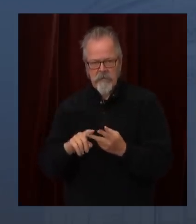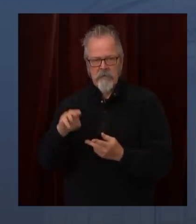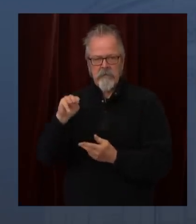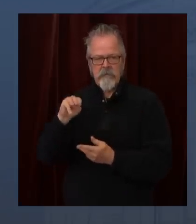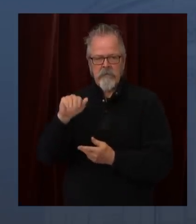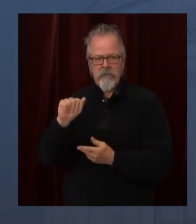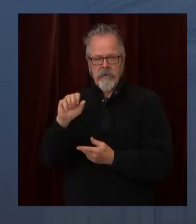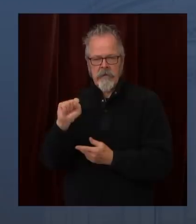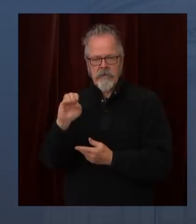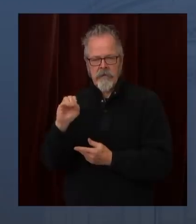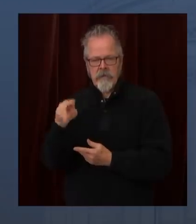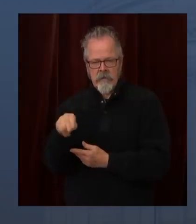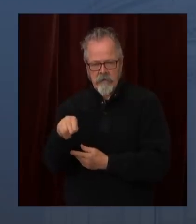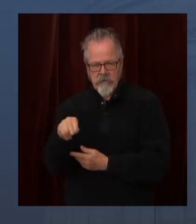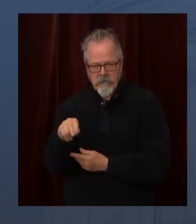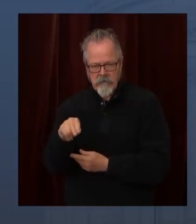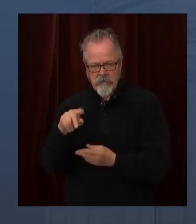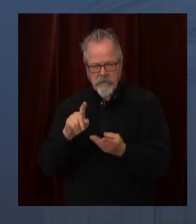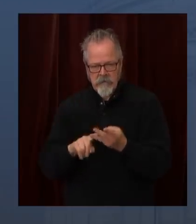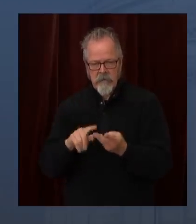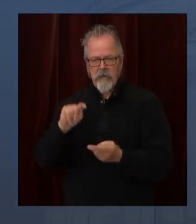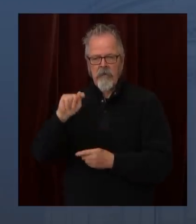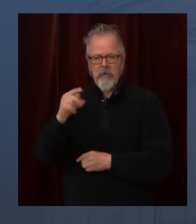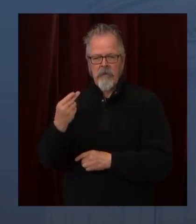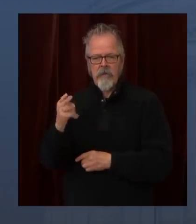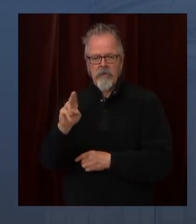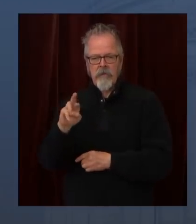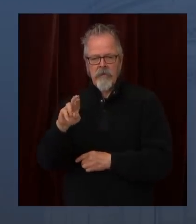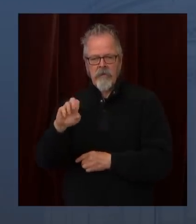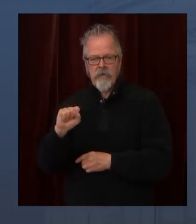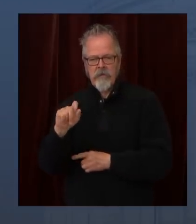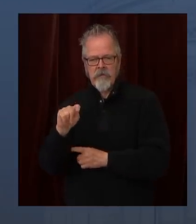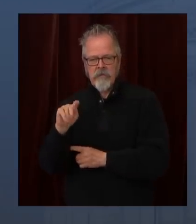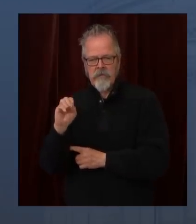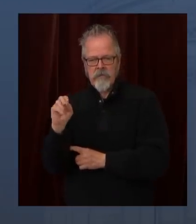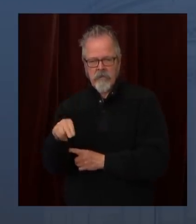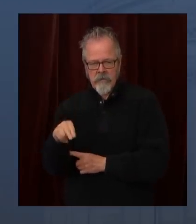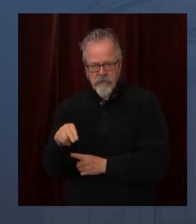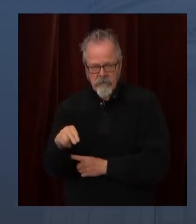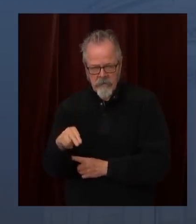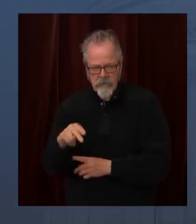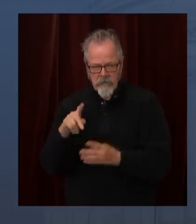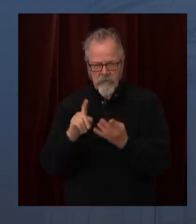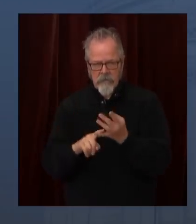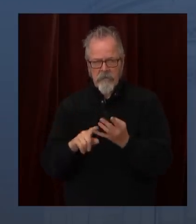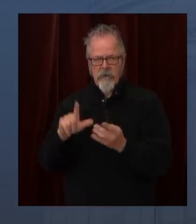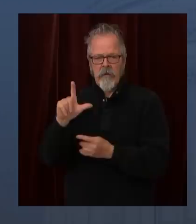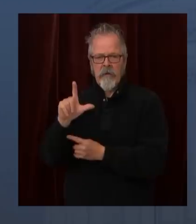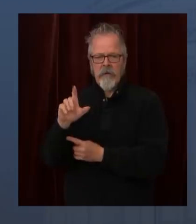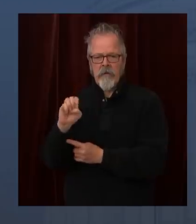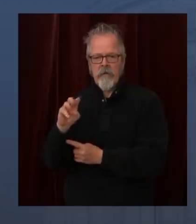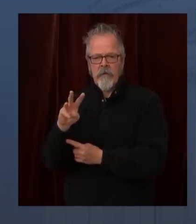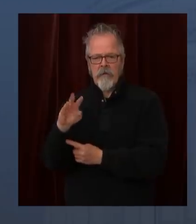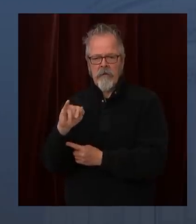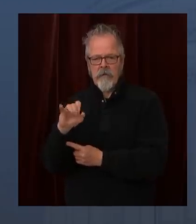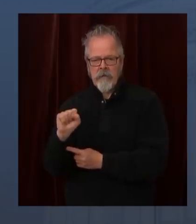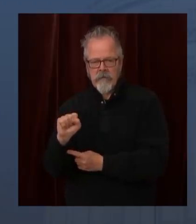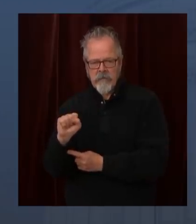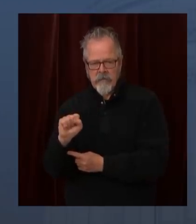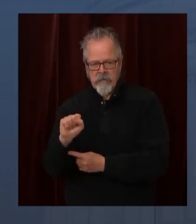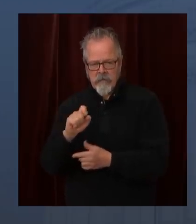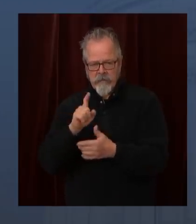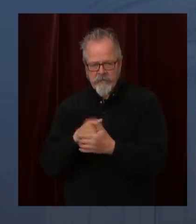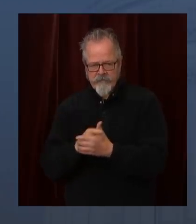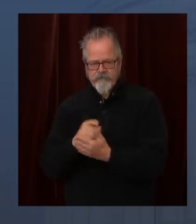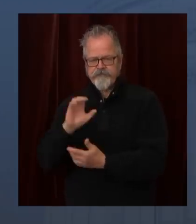of all the counties that are either already have been cleared for Phase 2 and the new eligible counties.